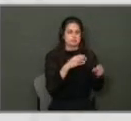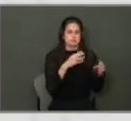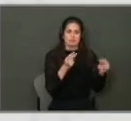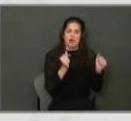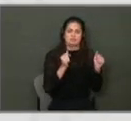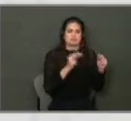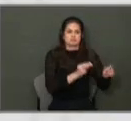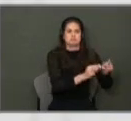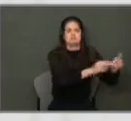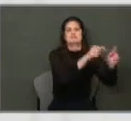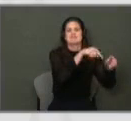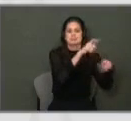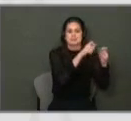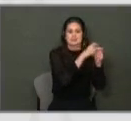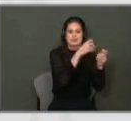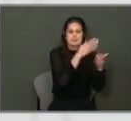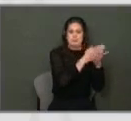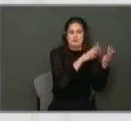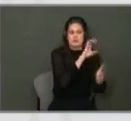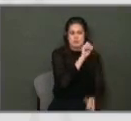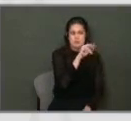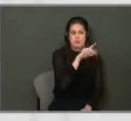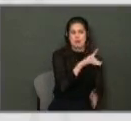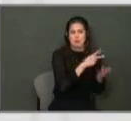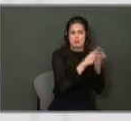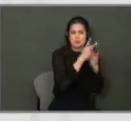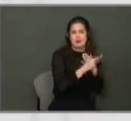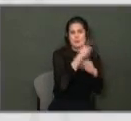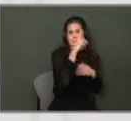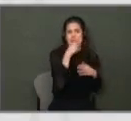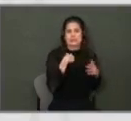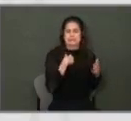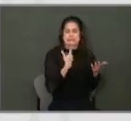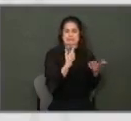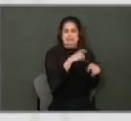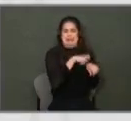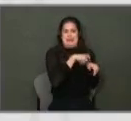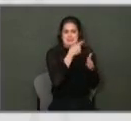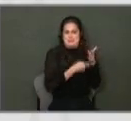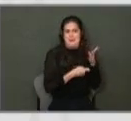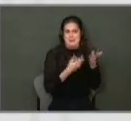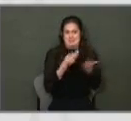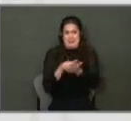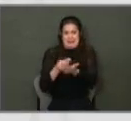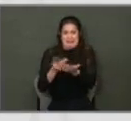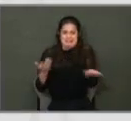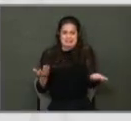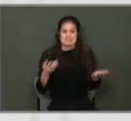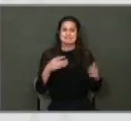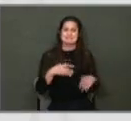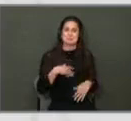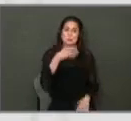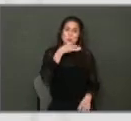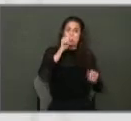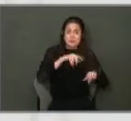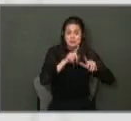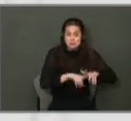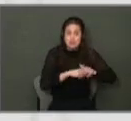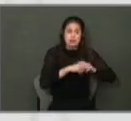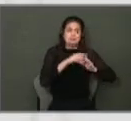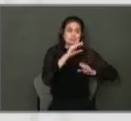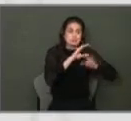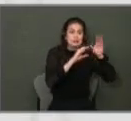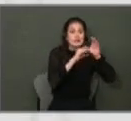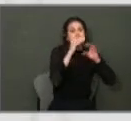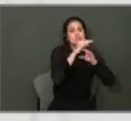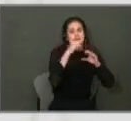on this part of the bond program because time is money here. And the sooner we can get to production, the better that we think we can have